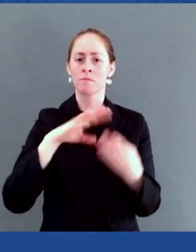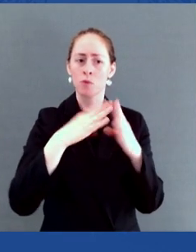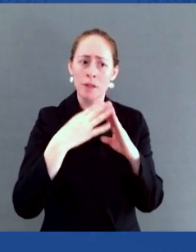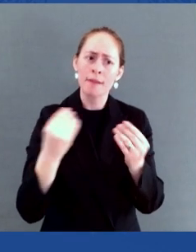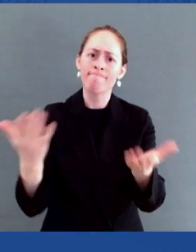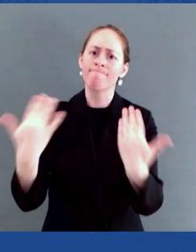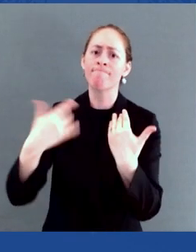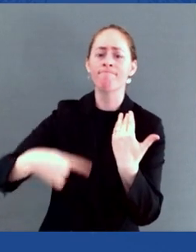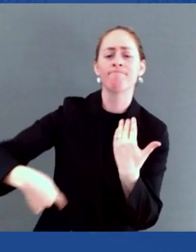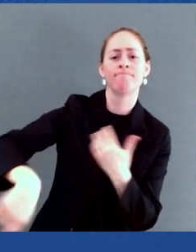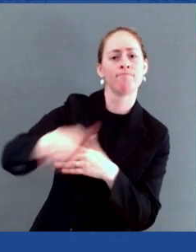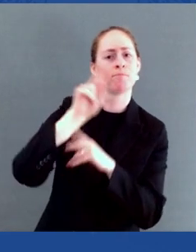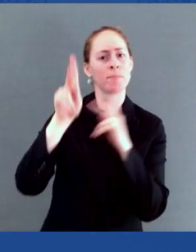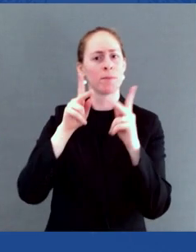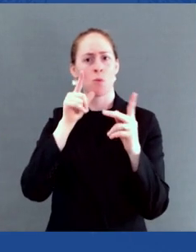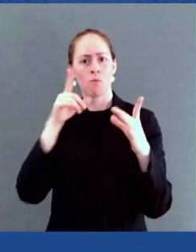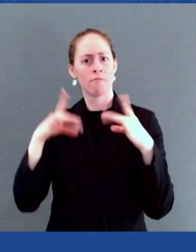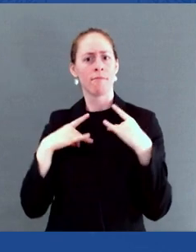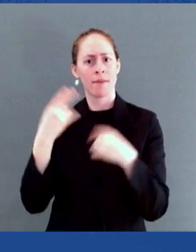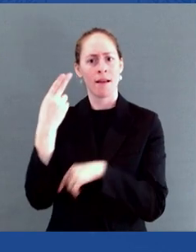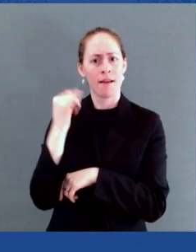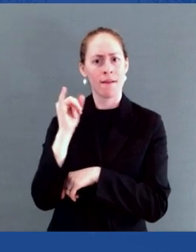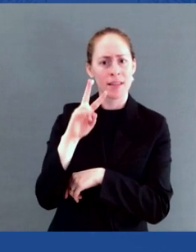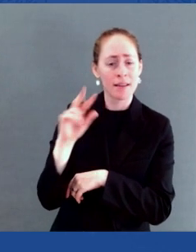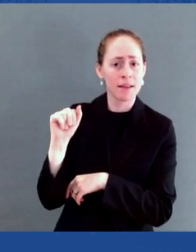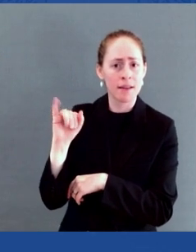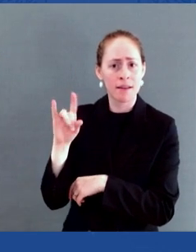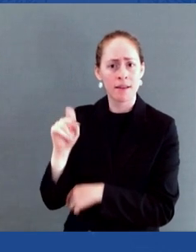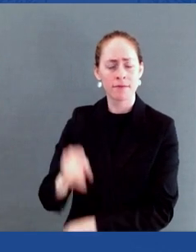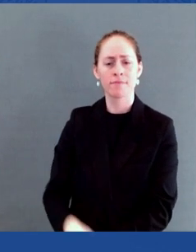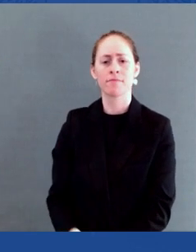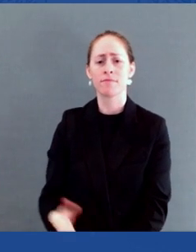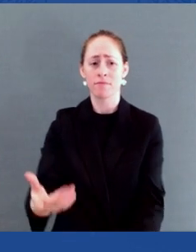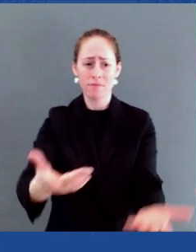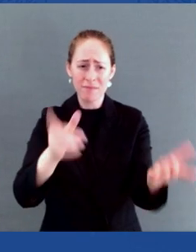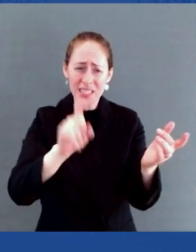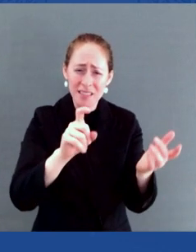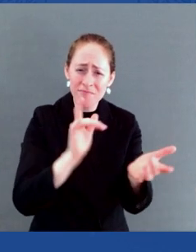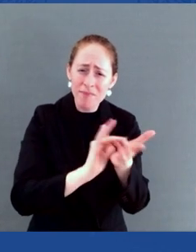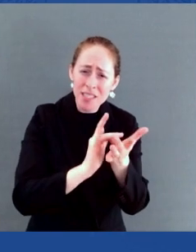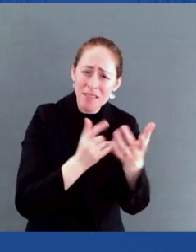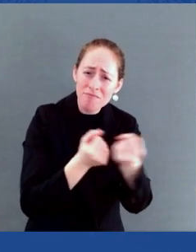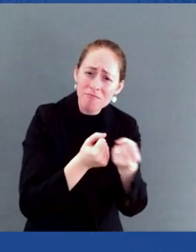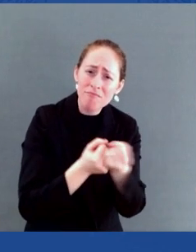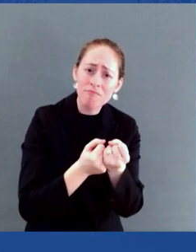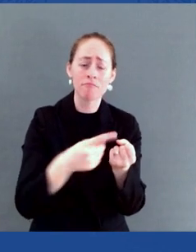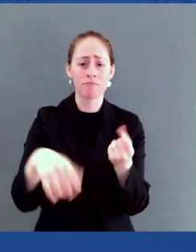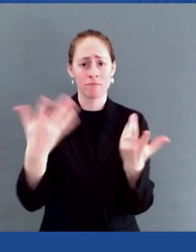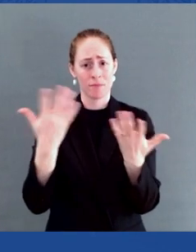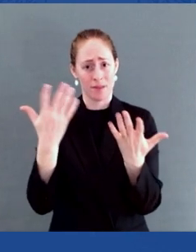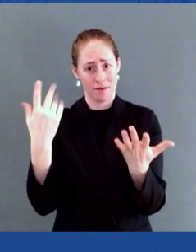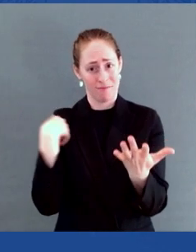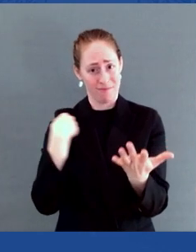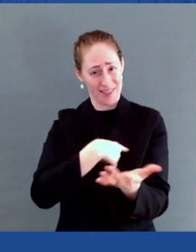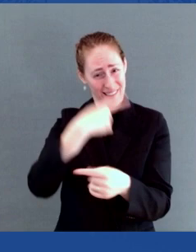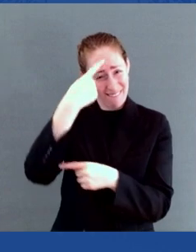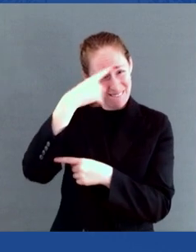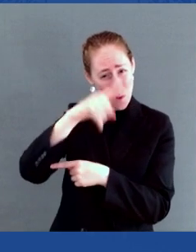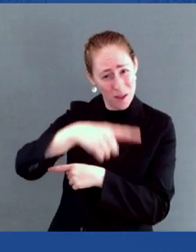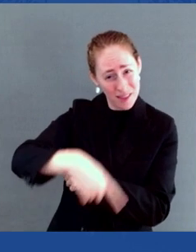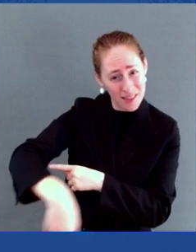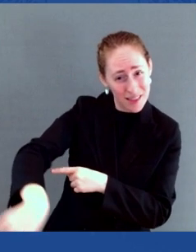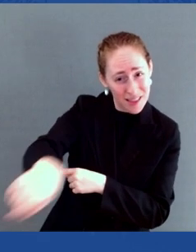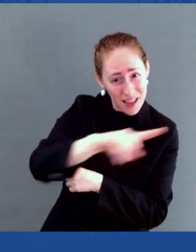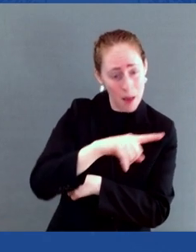for, and led by the people we wanted to serve as well as a place to employ and develop them. What began